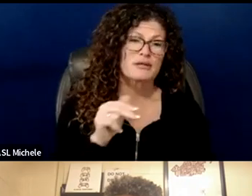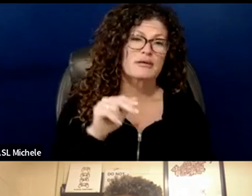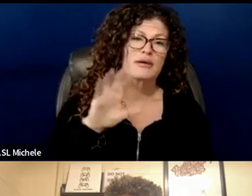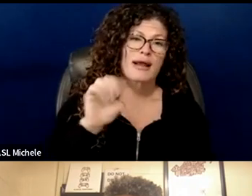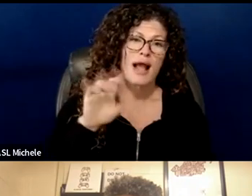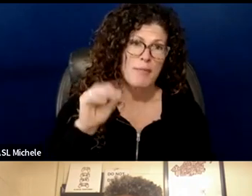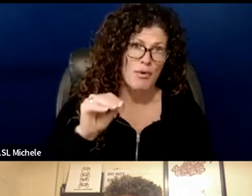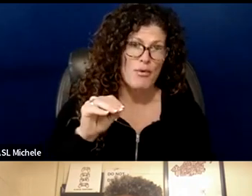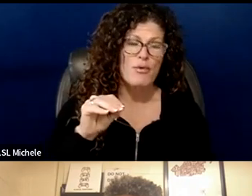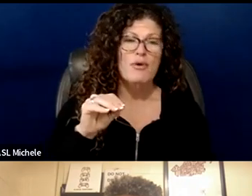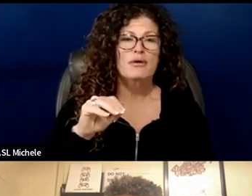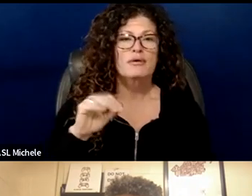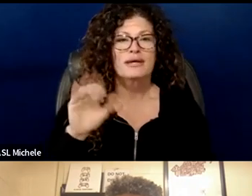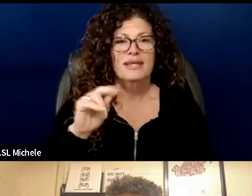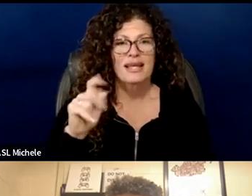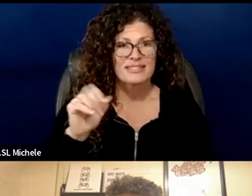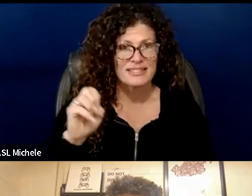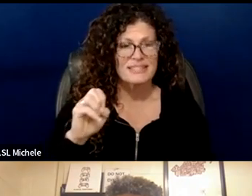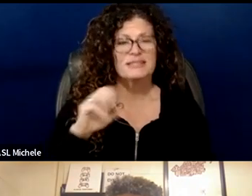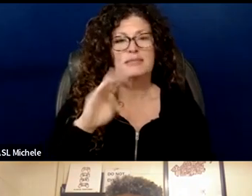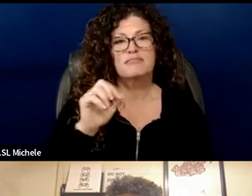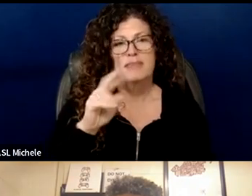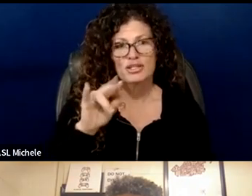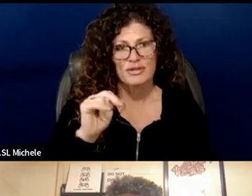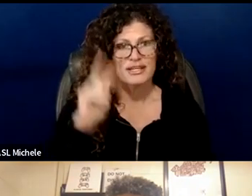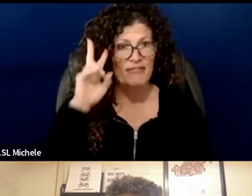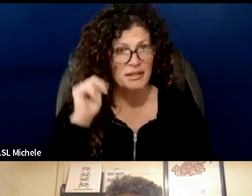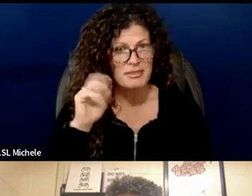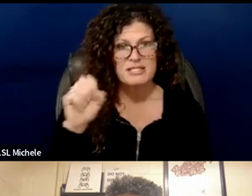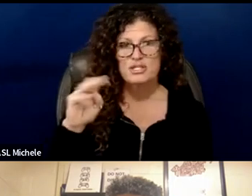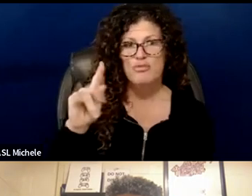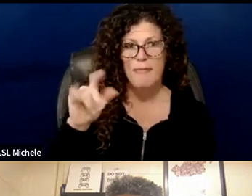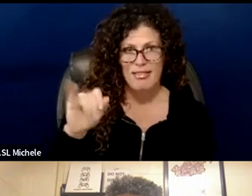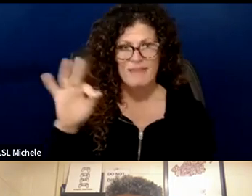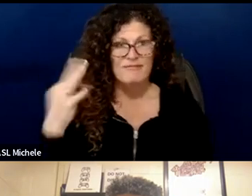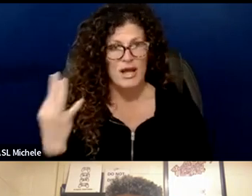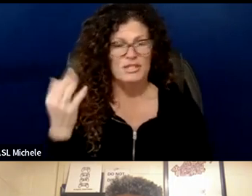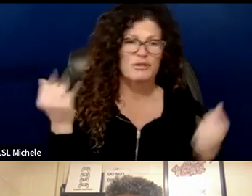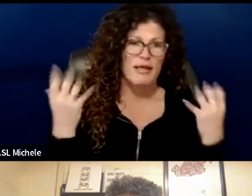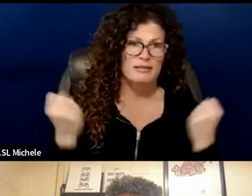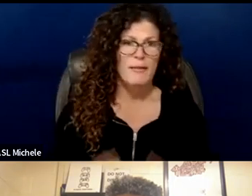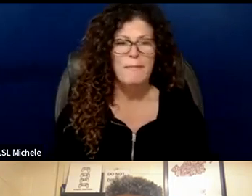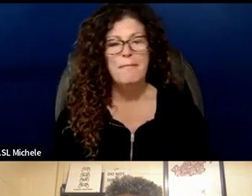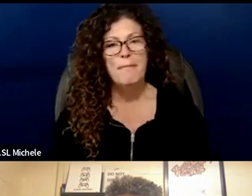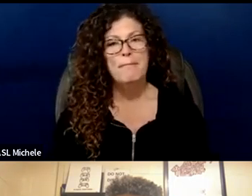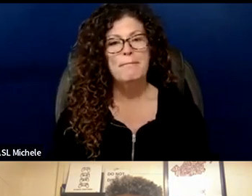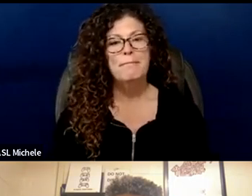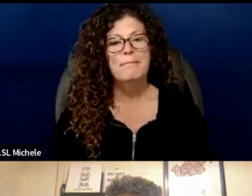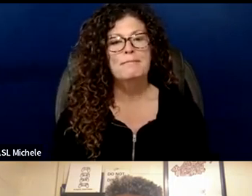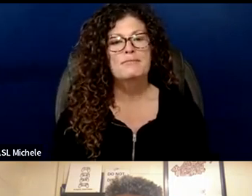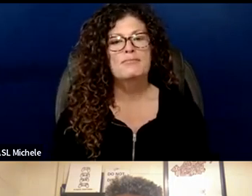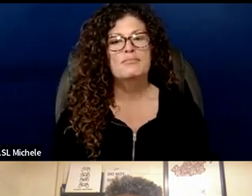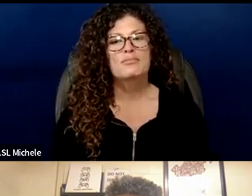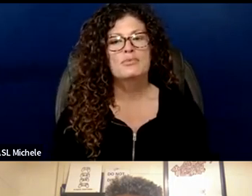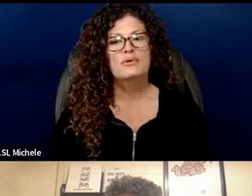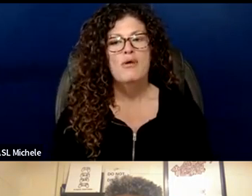Verdeam, Cantonese, Mandarin, Vietnamese, Somali, French, and American Sign Language. After the interpreters